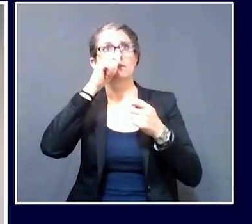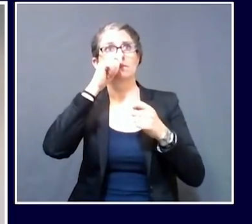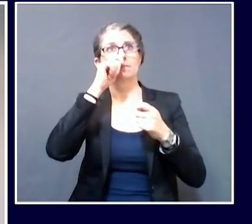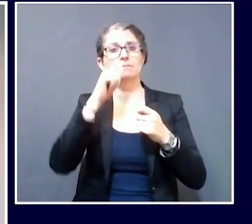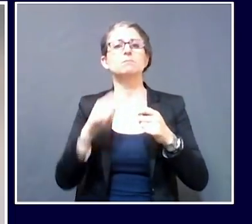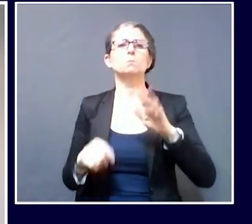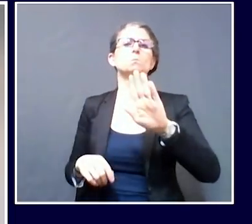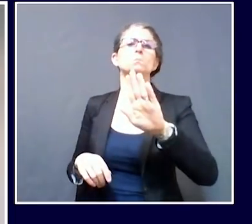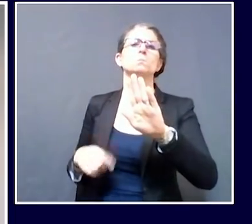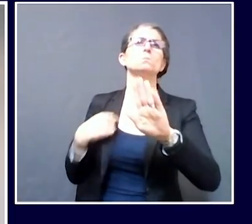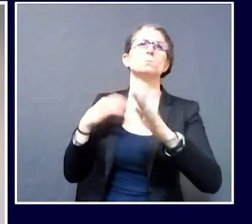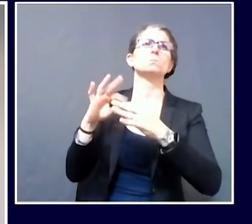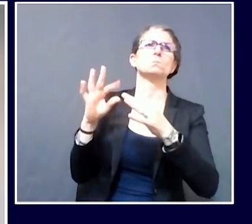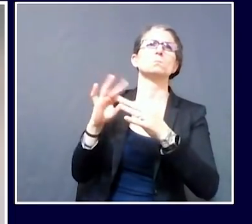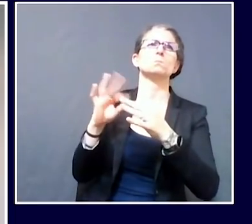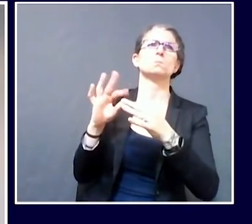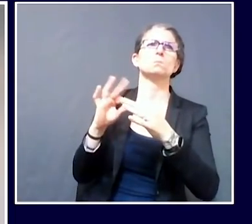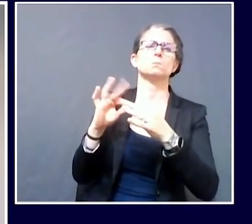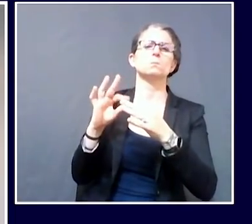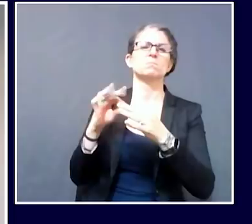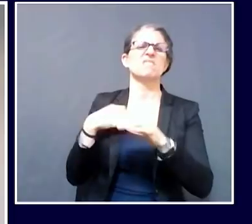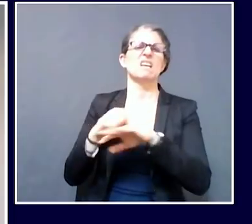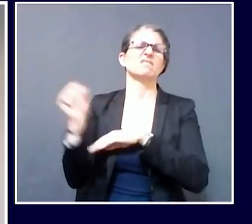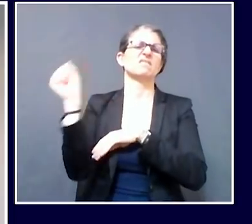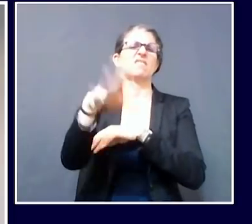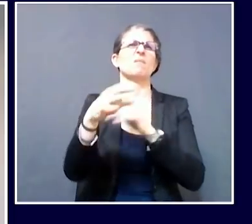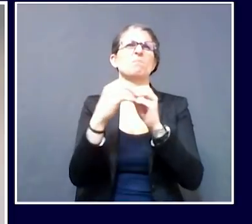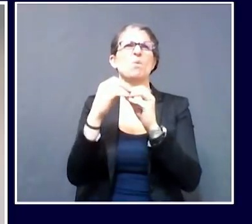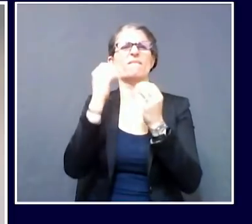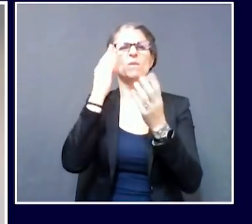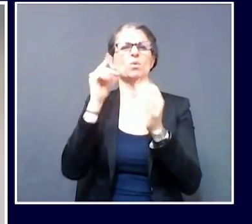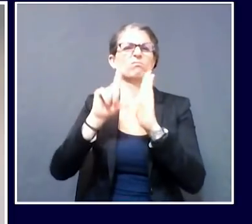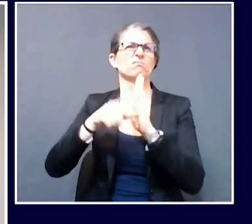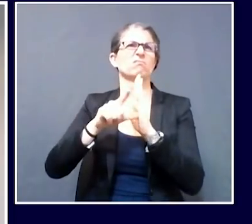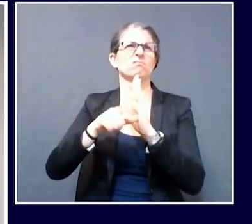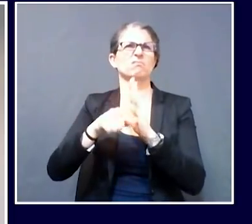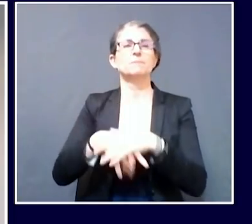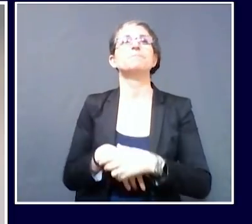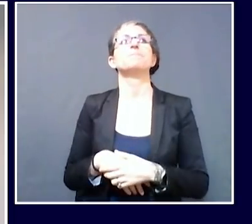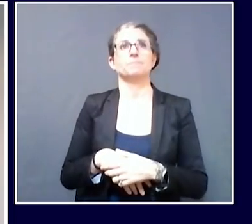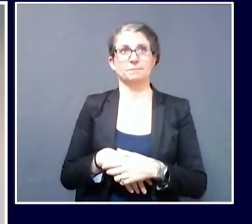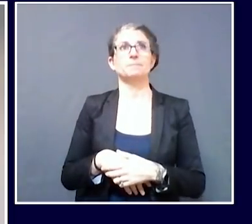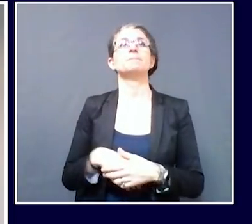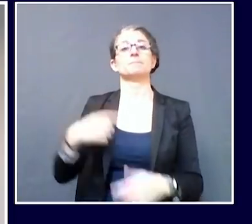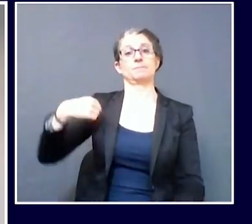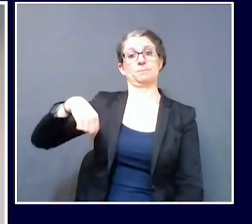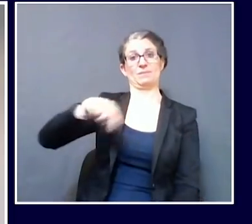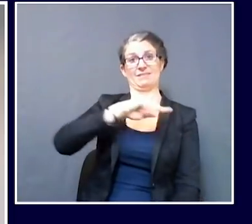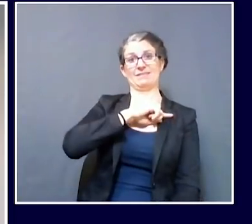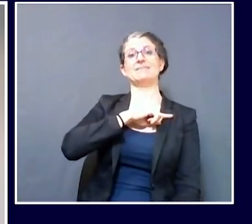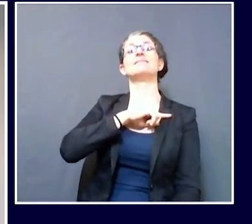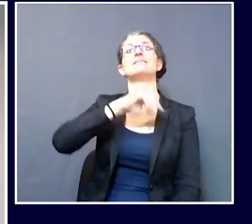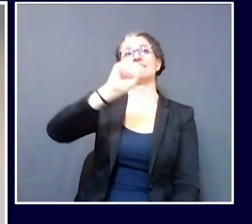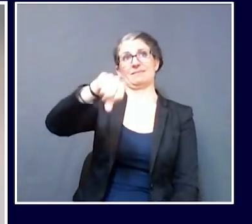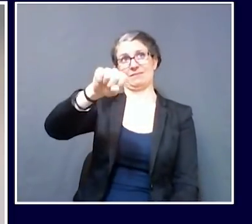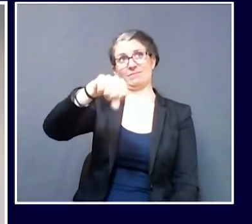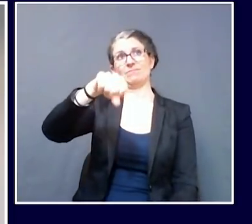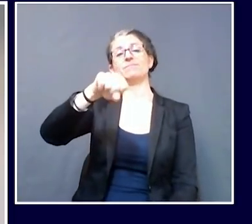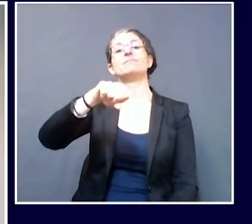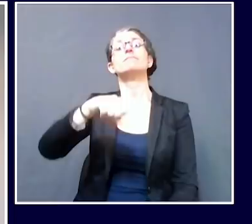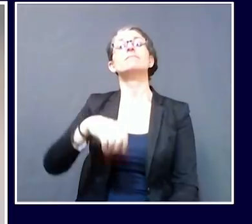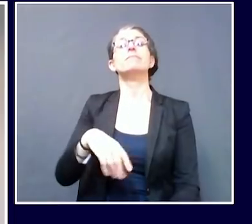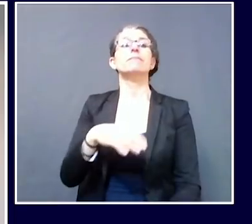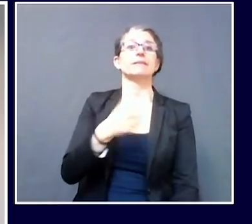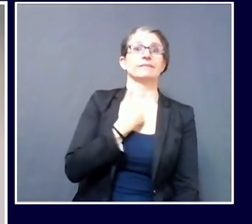line is that the state of Maine independently, as well as in concert with our colleagues of the federal government, has provided